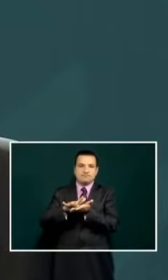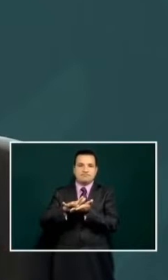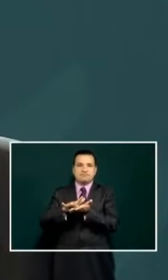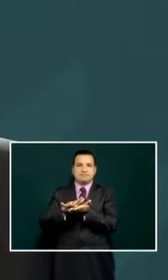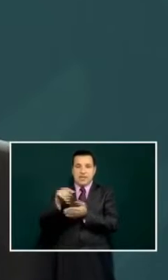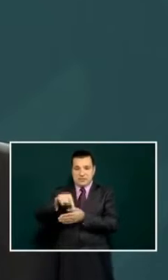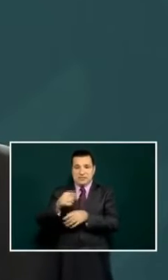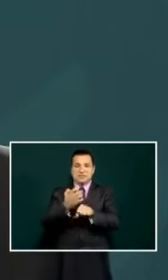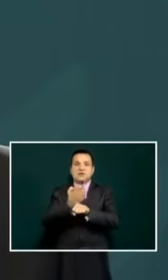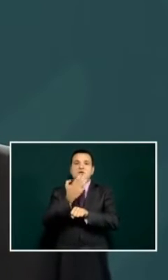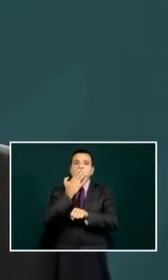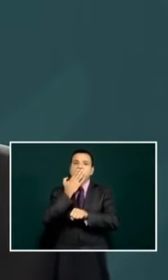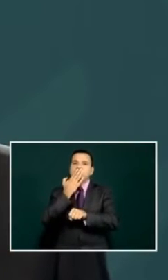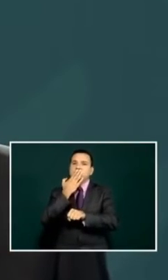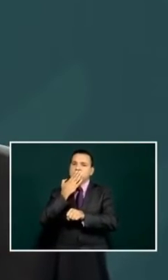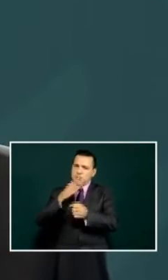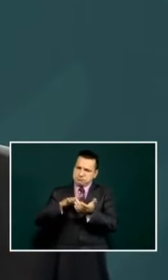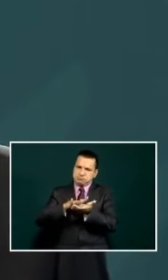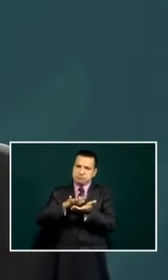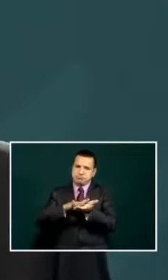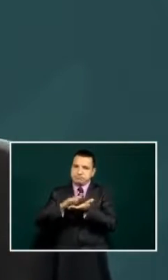in sonora